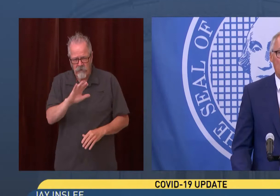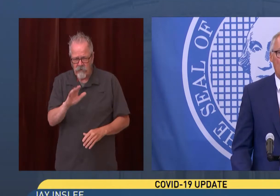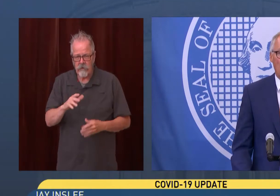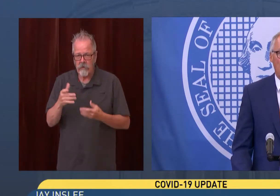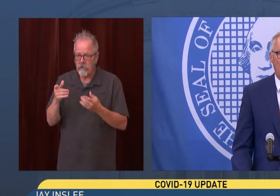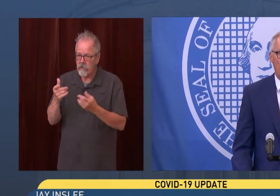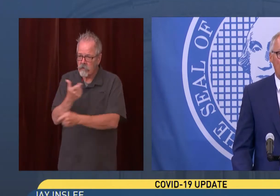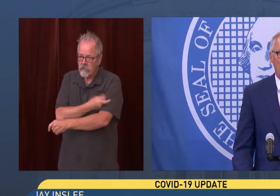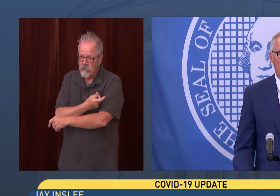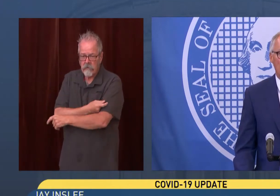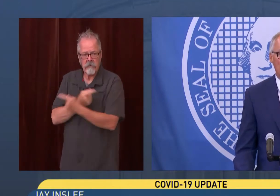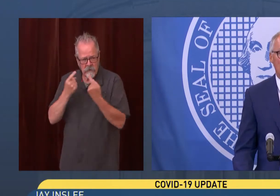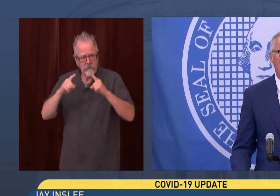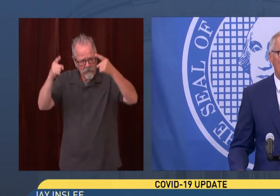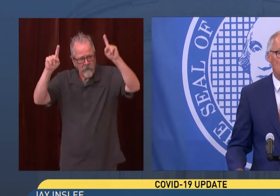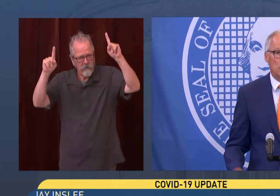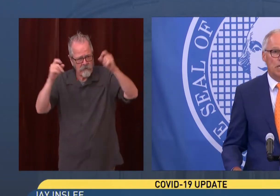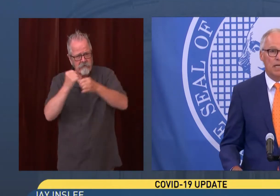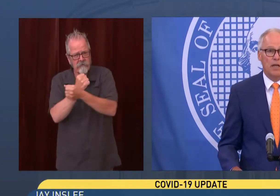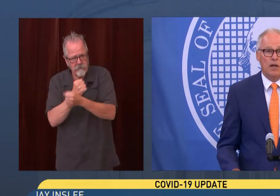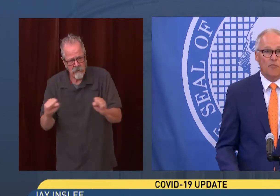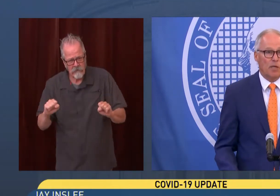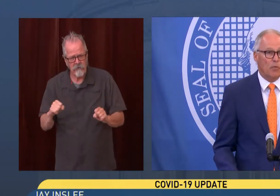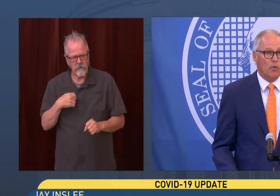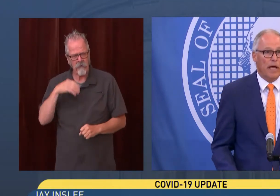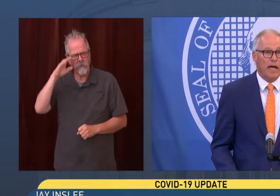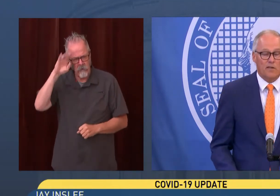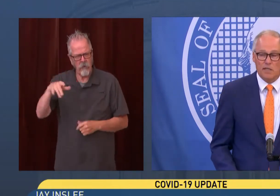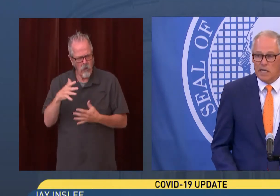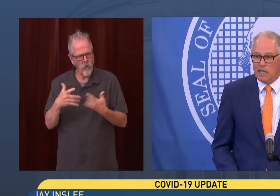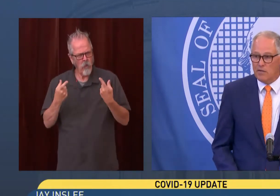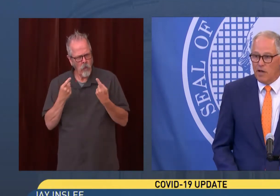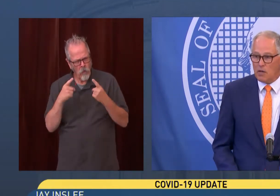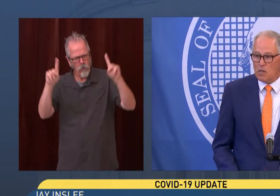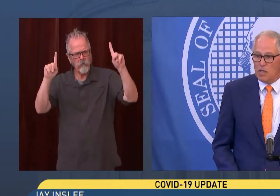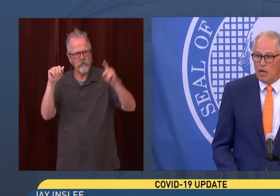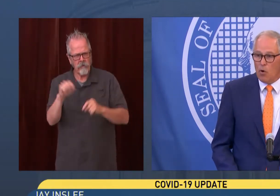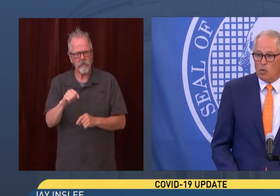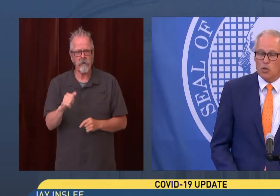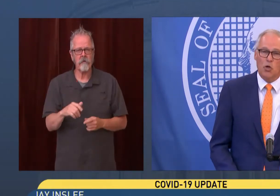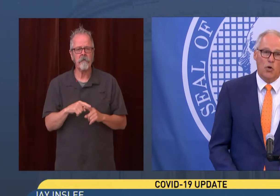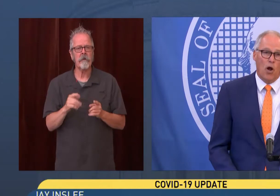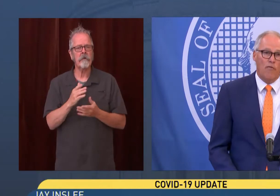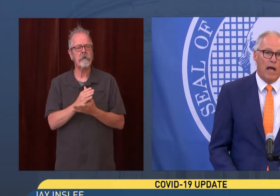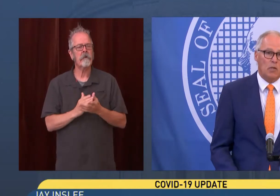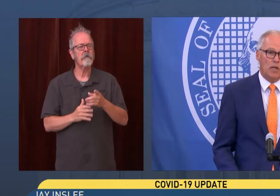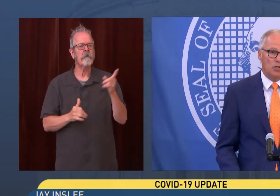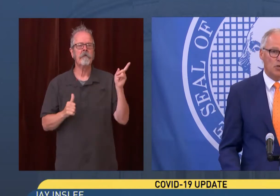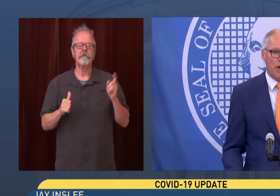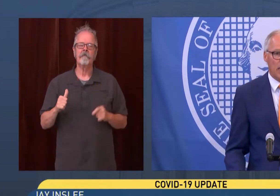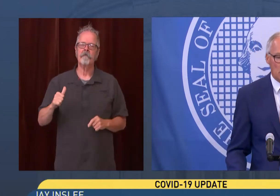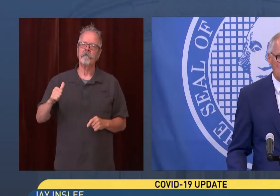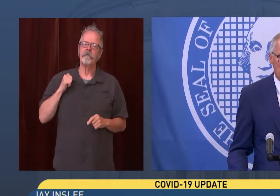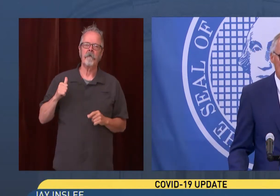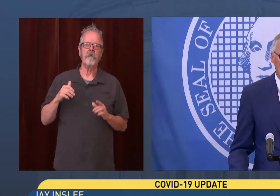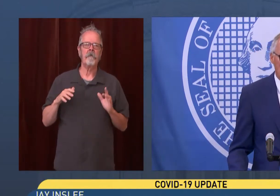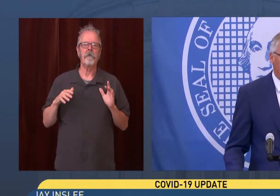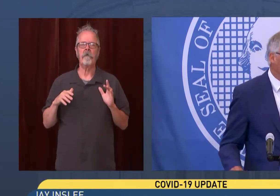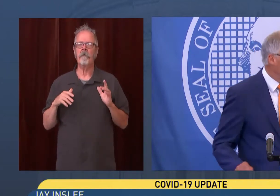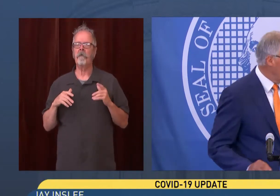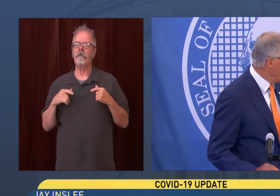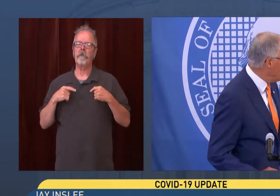but we have challenges getting enough people actually taking the vaccine. I want to show you our vaccination rates